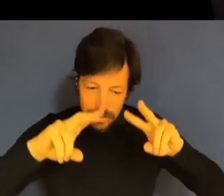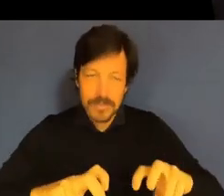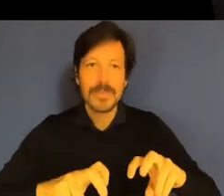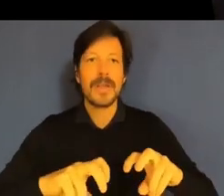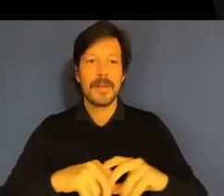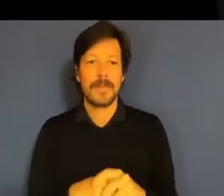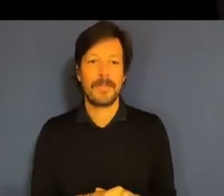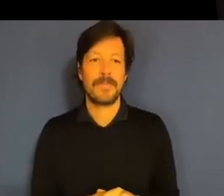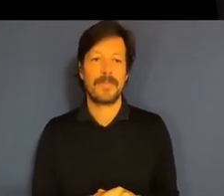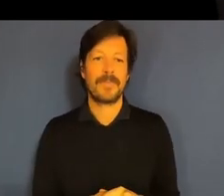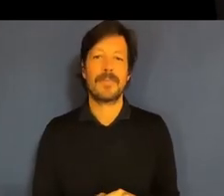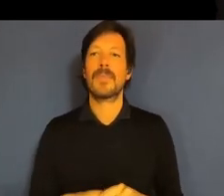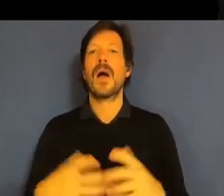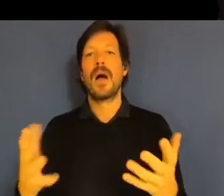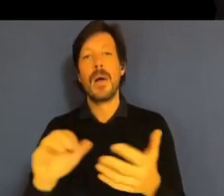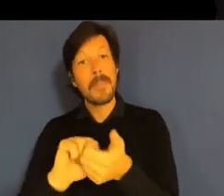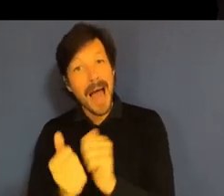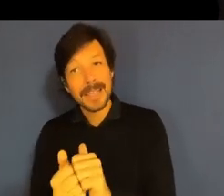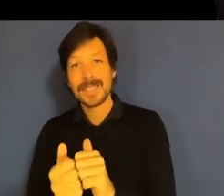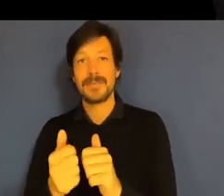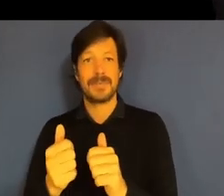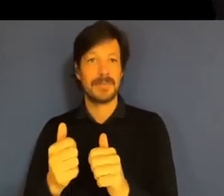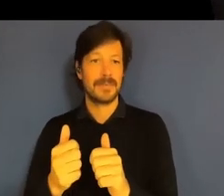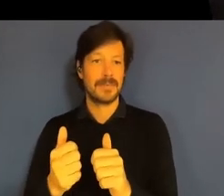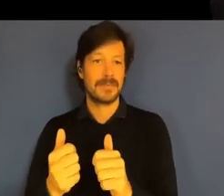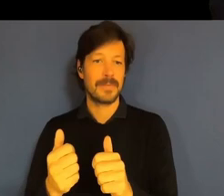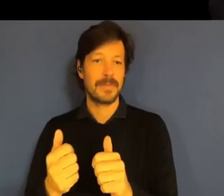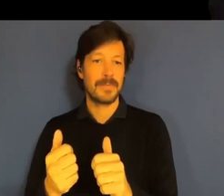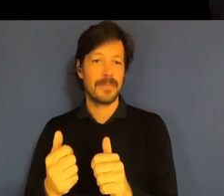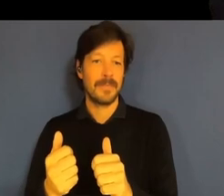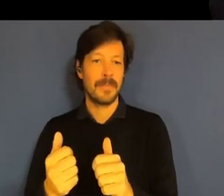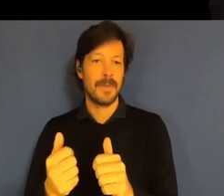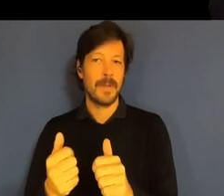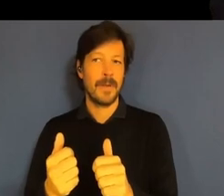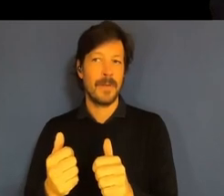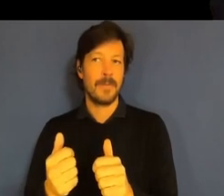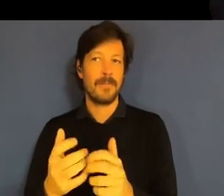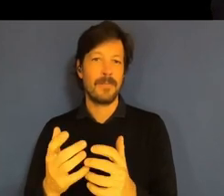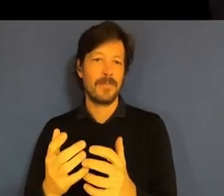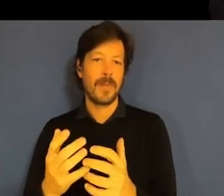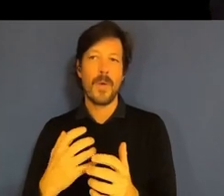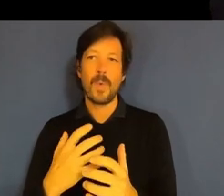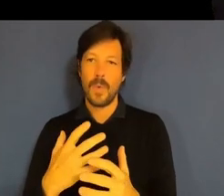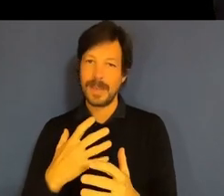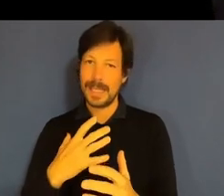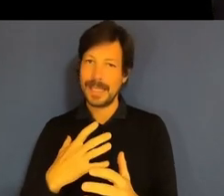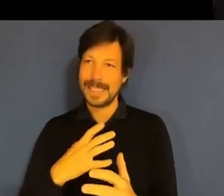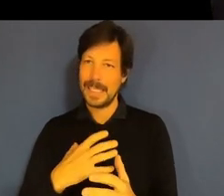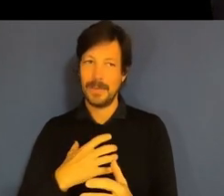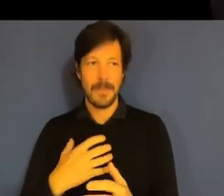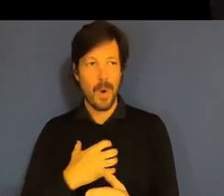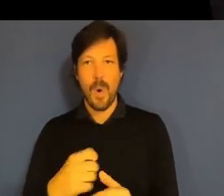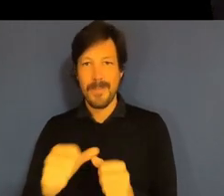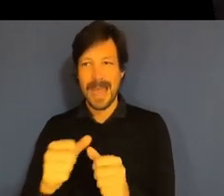Talk about partnerships and the whole concept of actually being much better at working